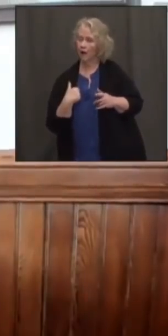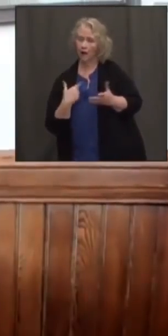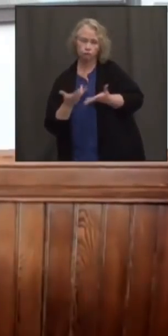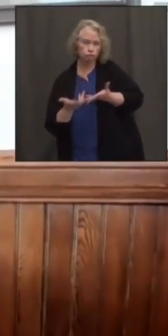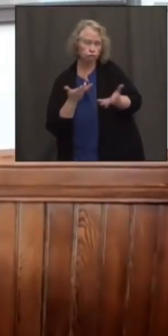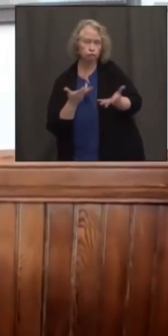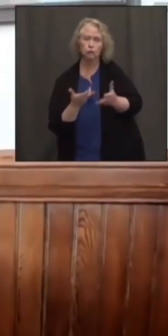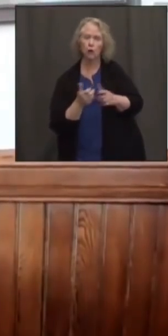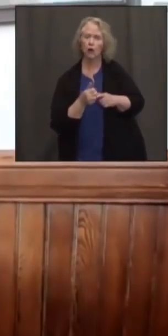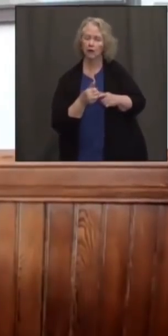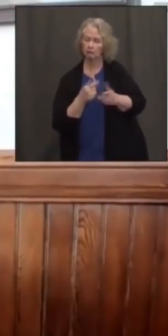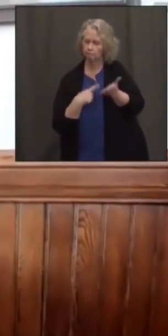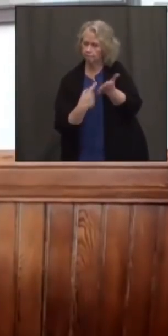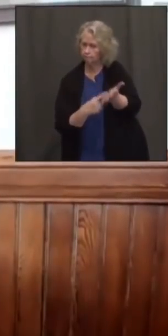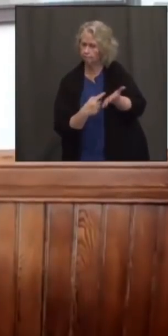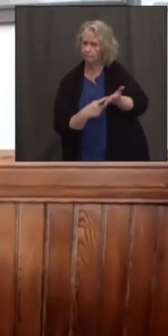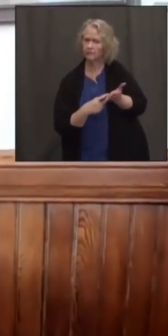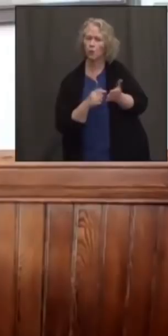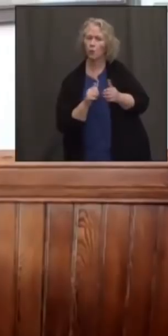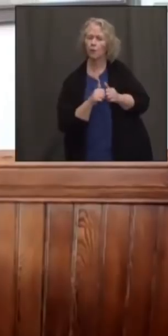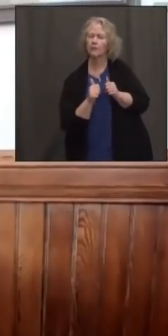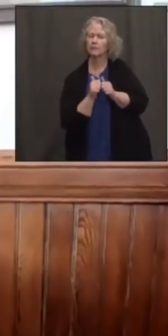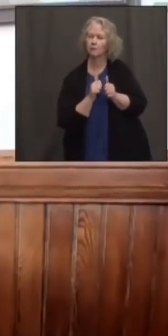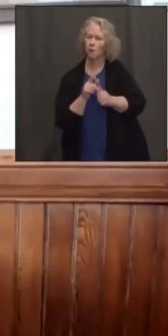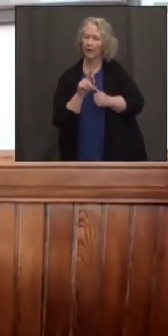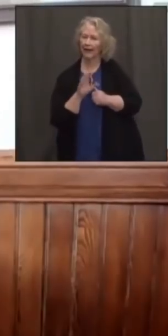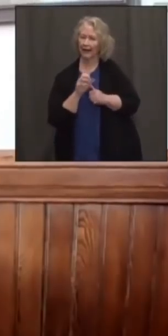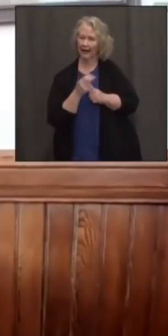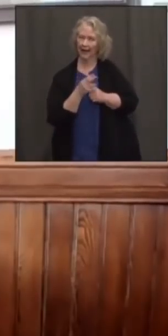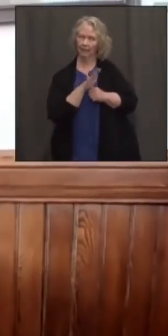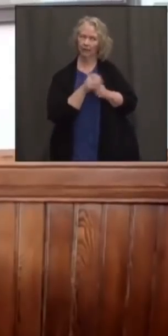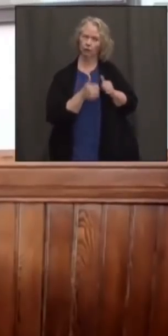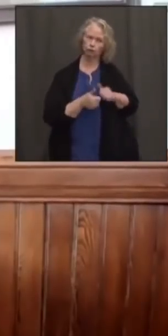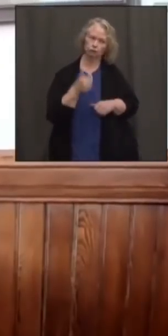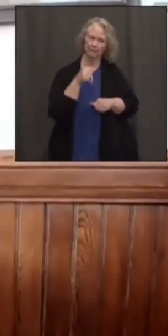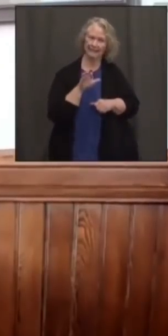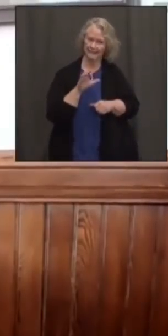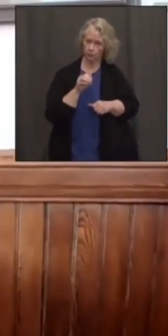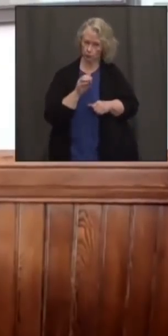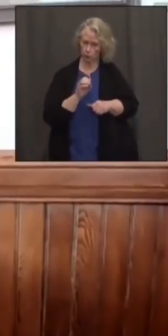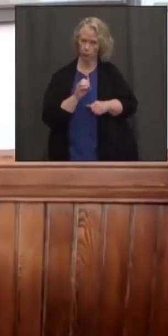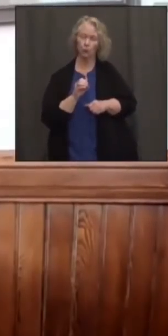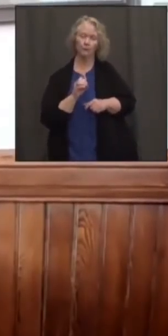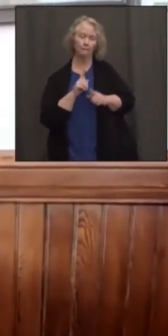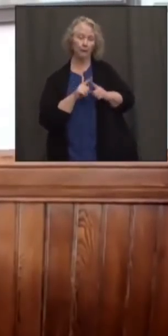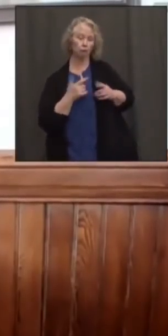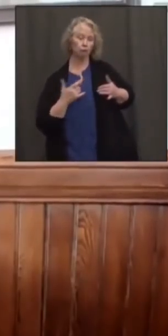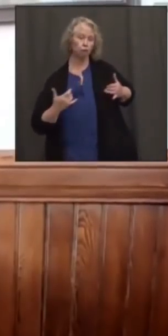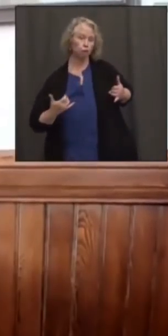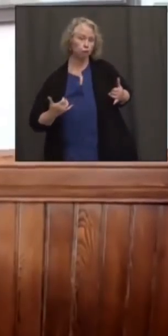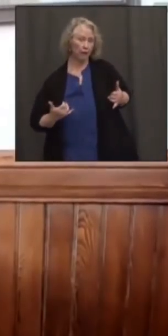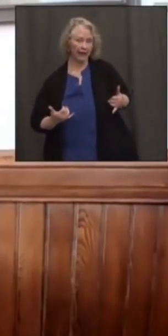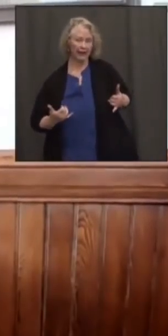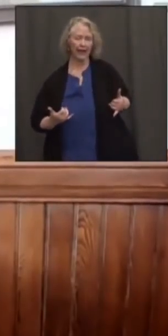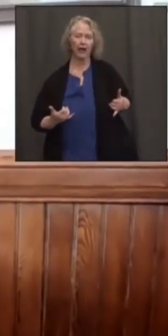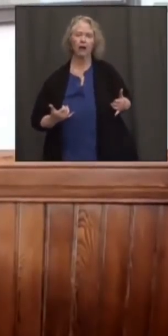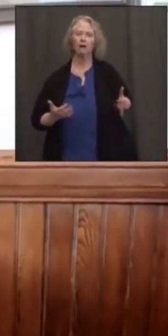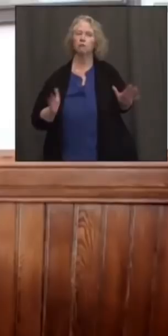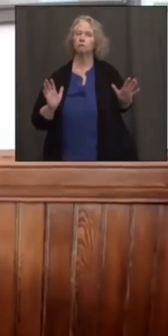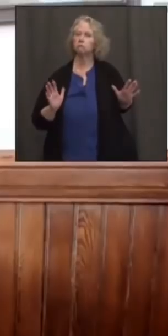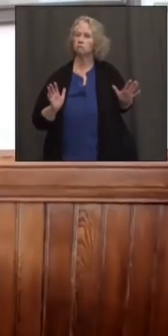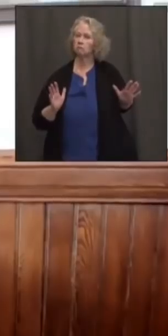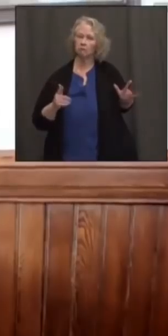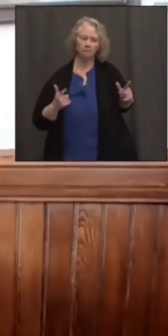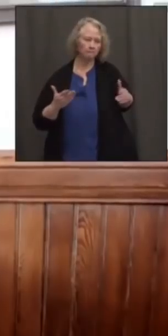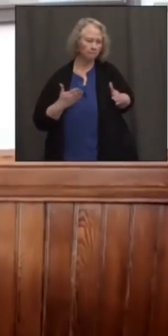have had discussions with Sport Tech's CEO directly. But at this time, they're just continuing forward